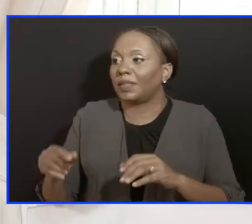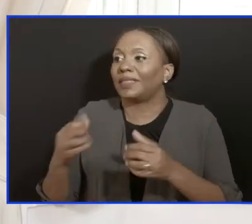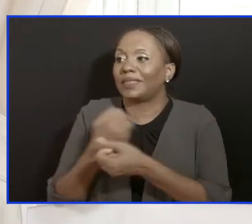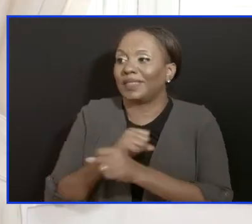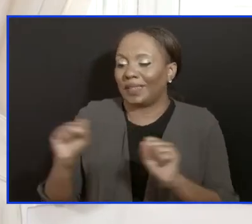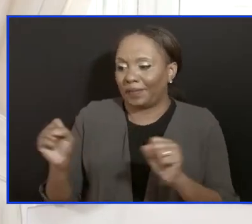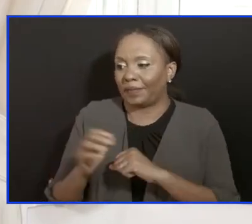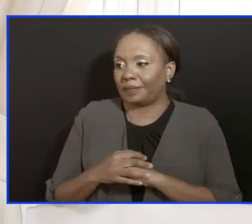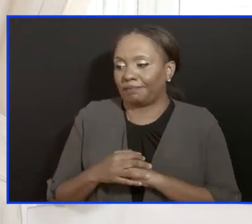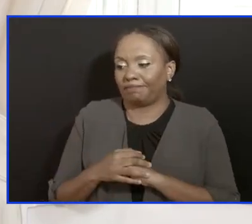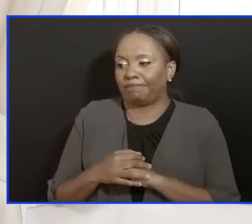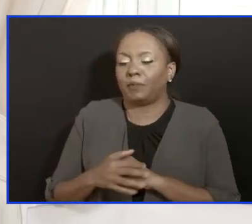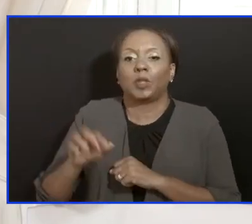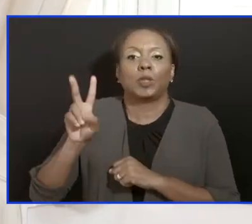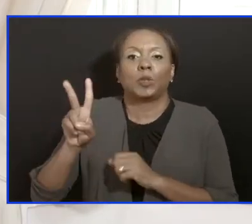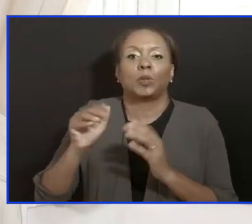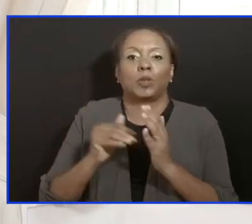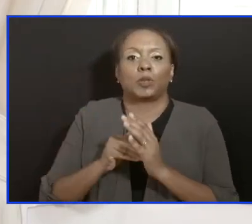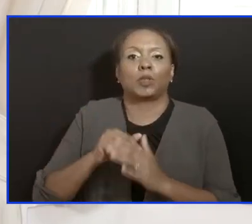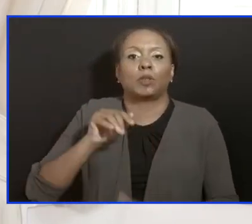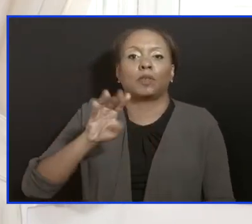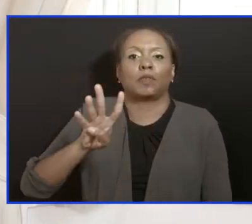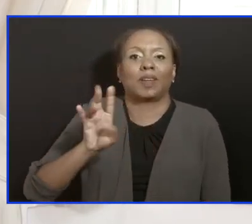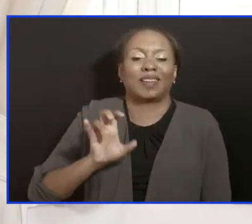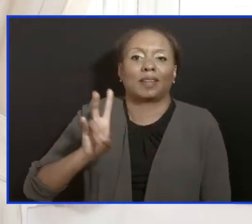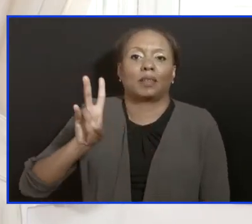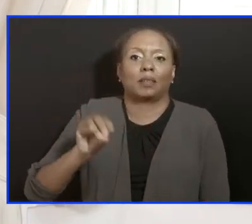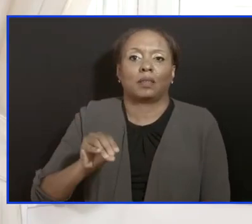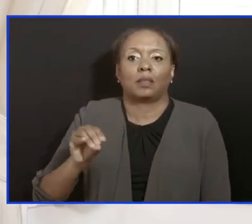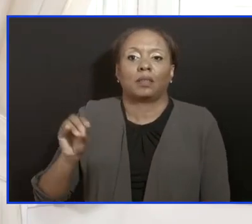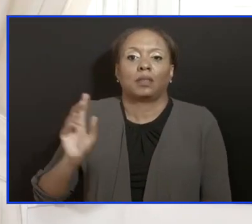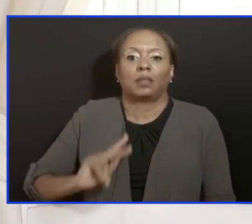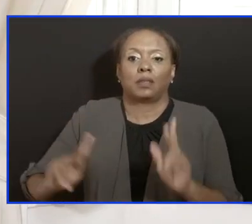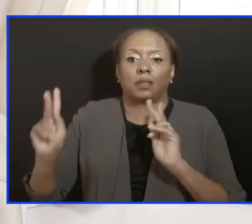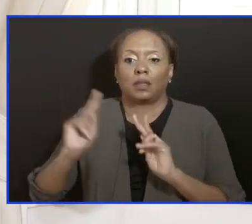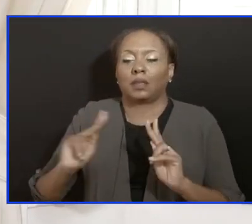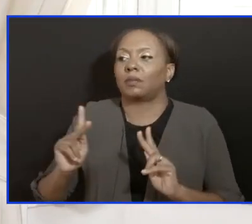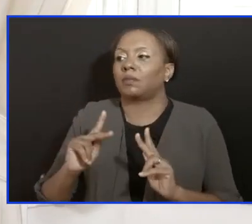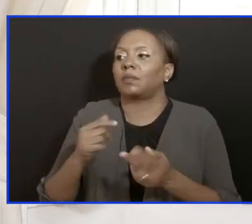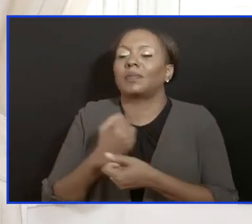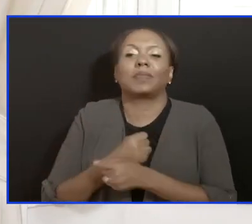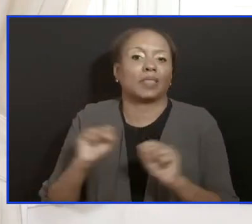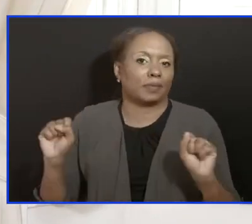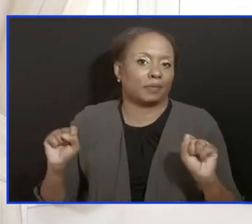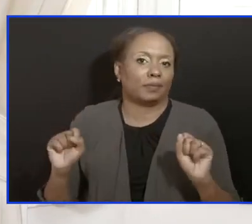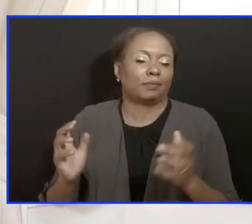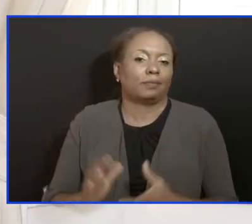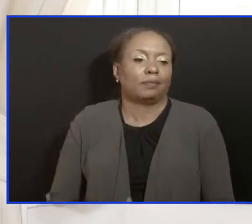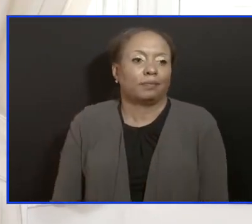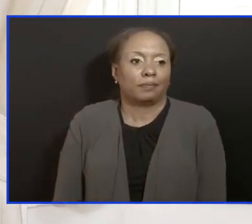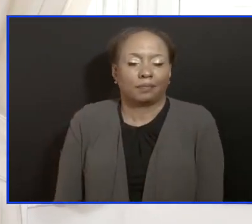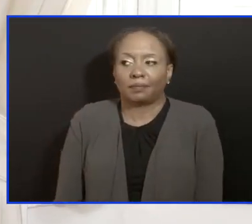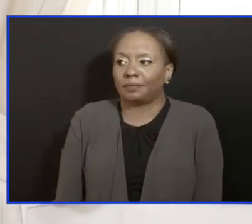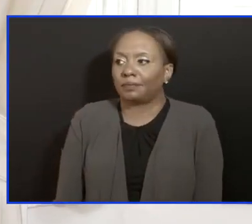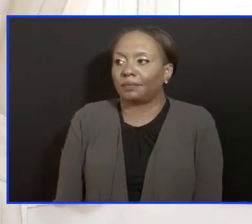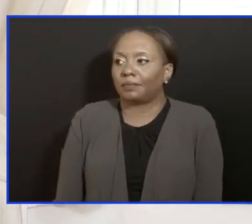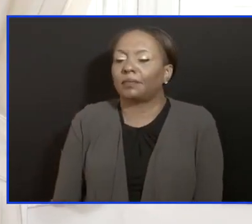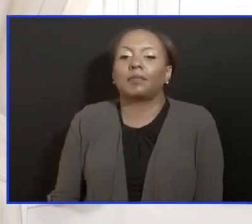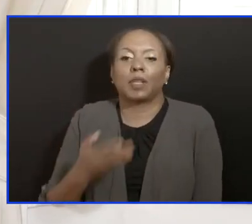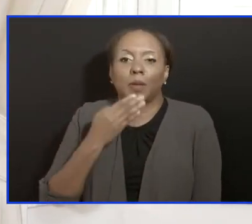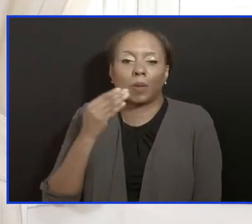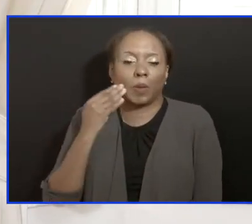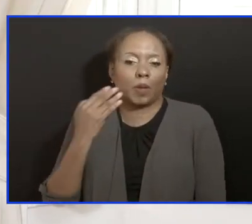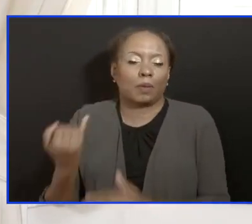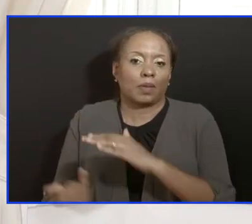,470 persons who are currently safe within our facilities, within home